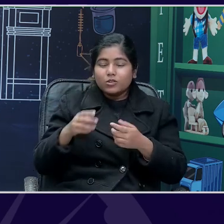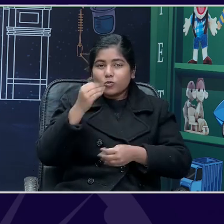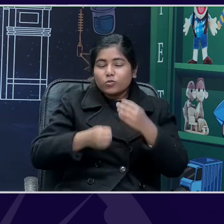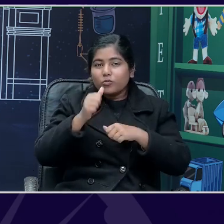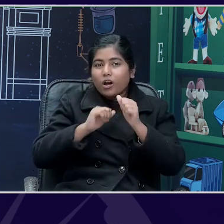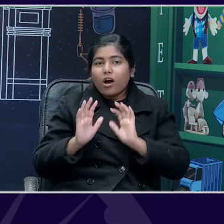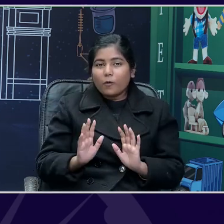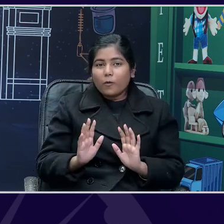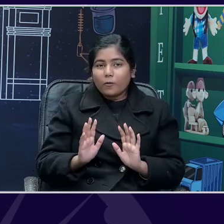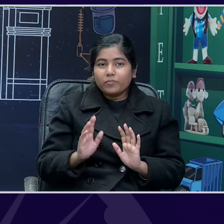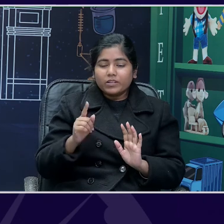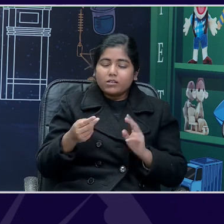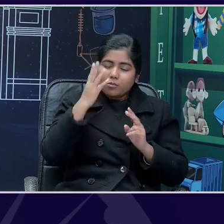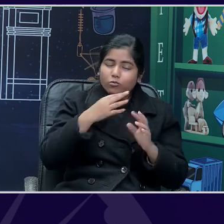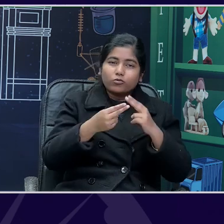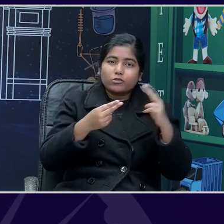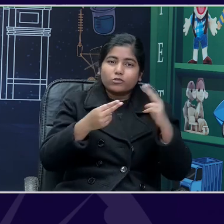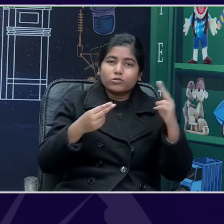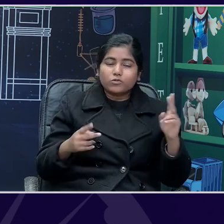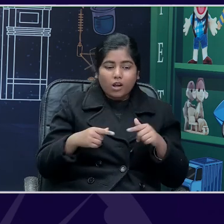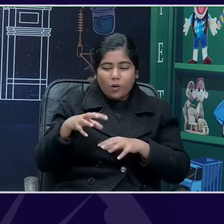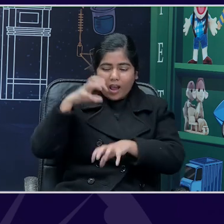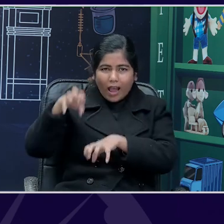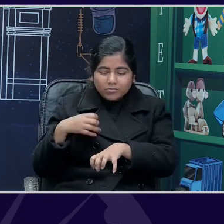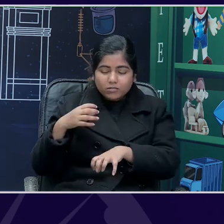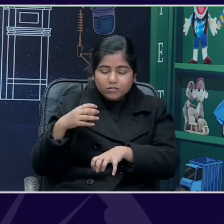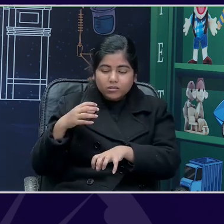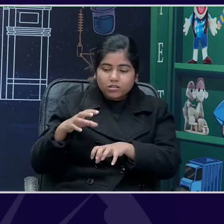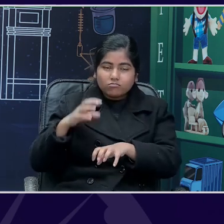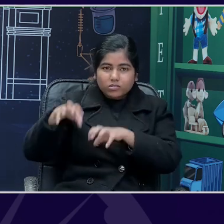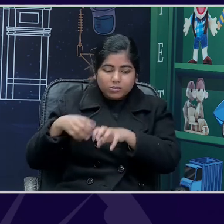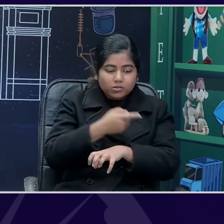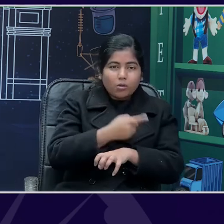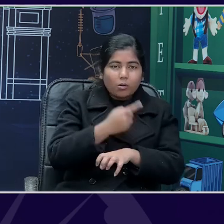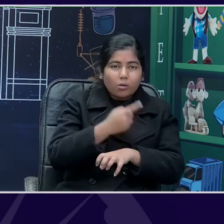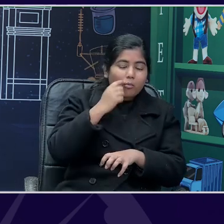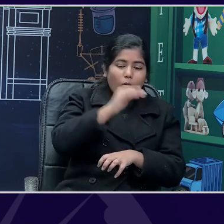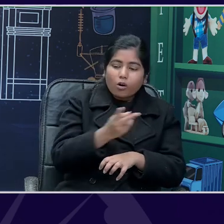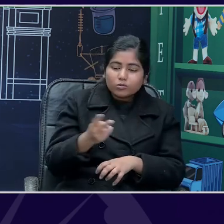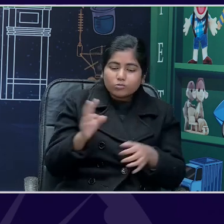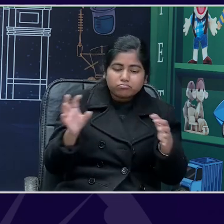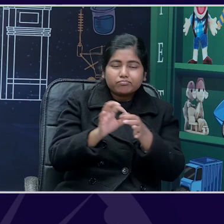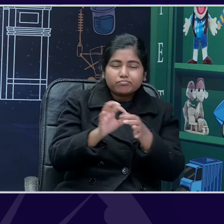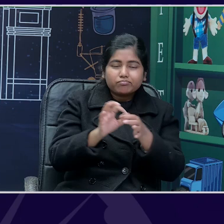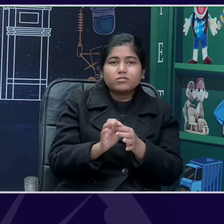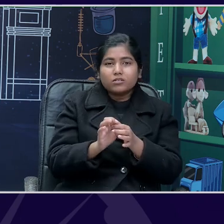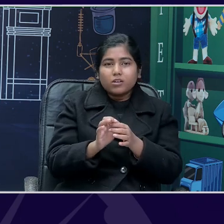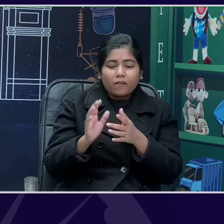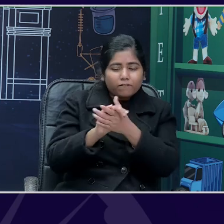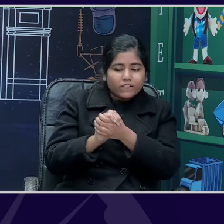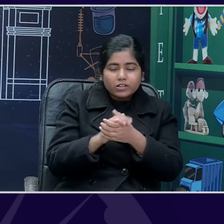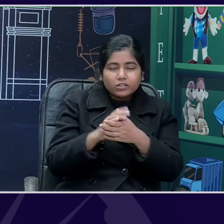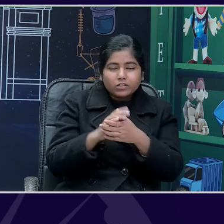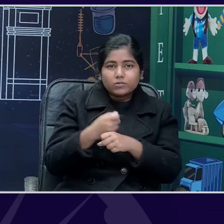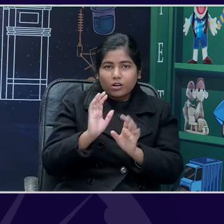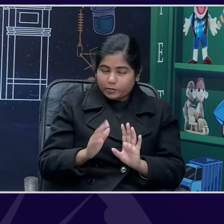become friends and how, you know, they gradually become interdependent. Yes, ma'am. And we can also differentiate